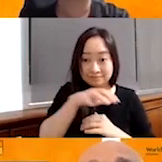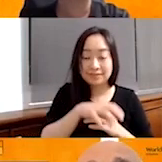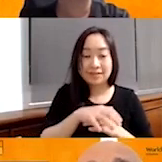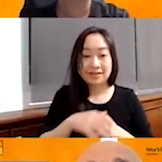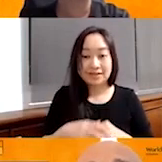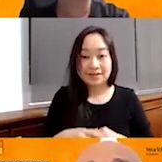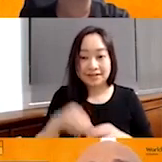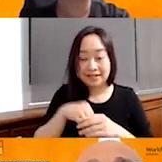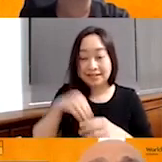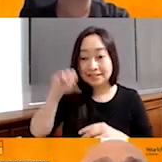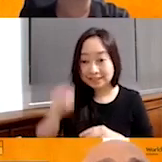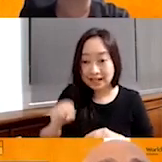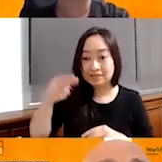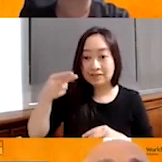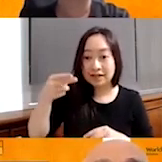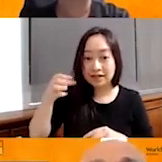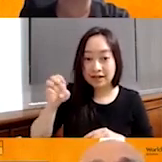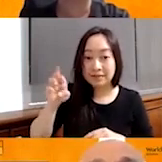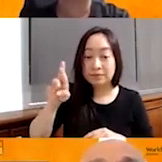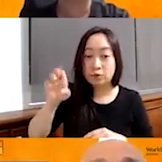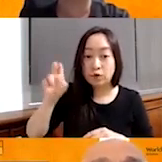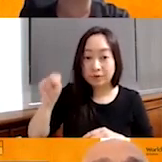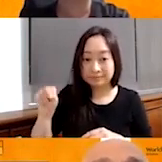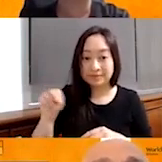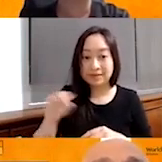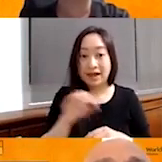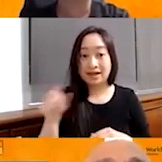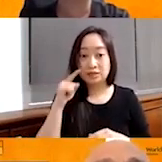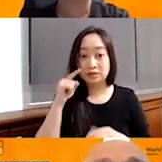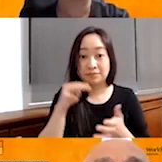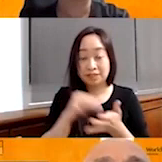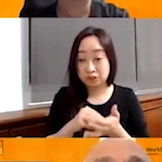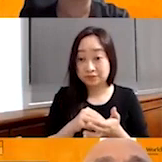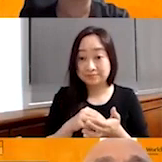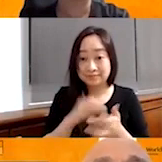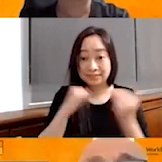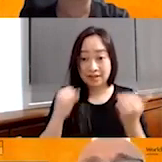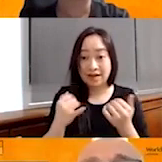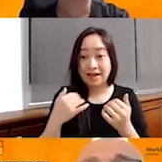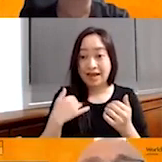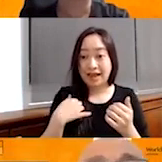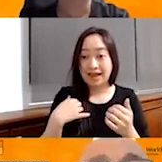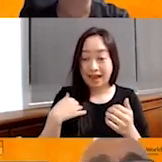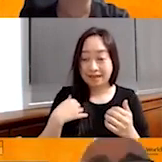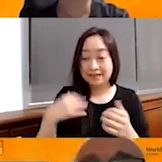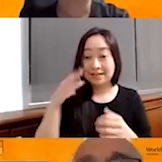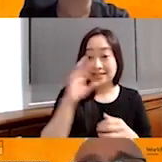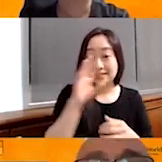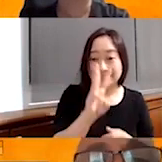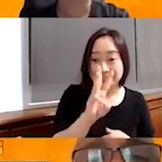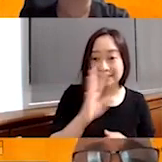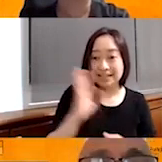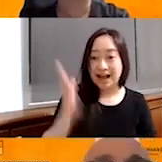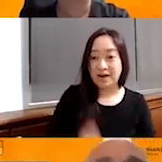the south of Hebron. And as you already mentioned, there are six out of 14